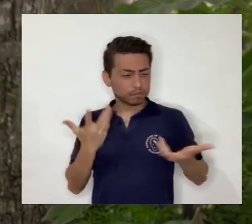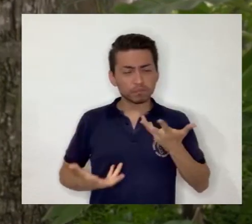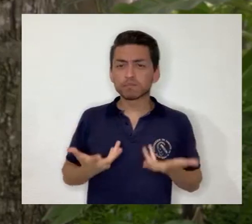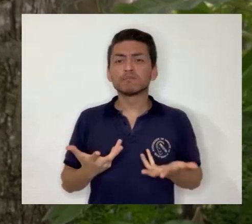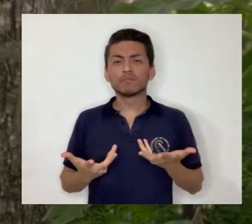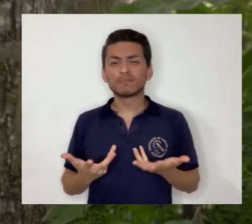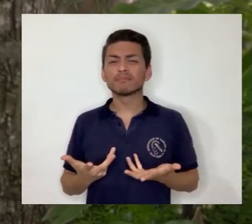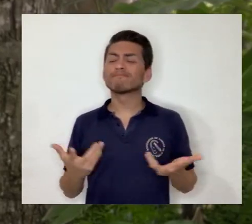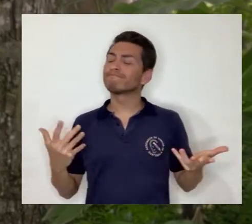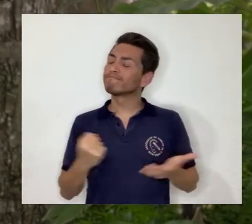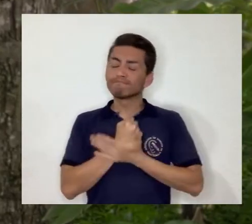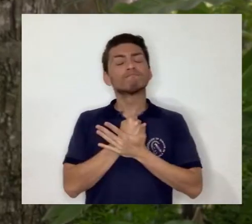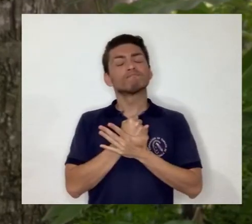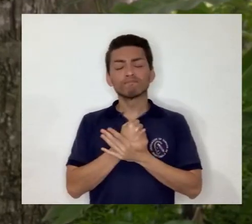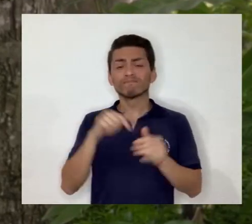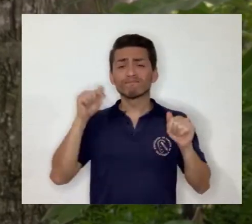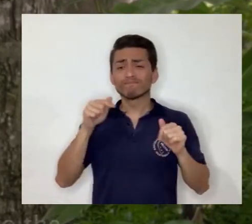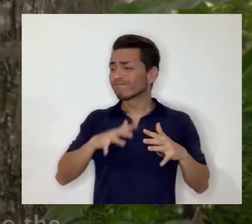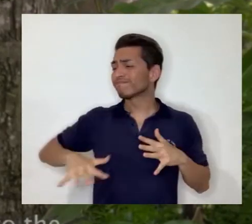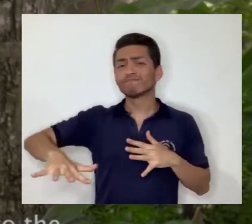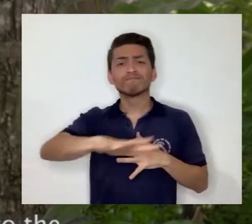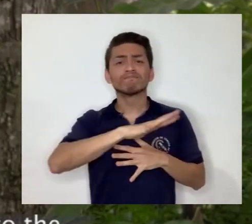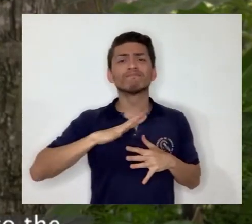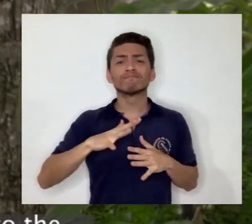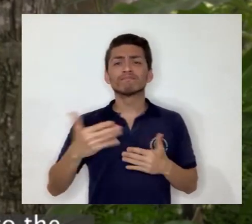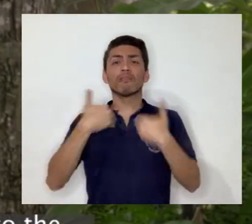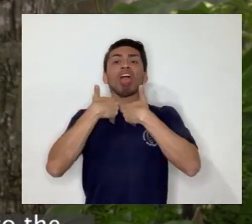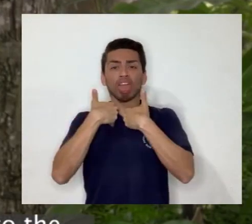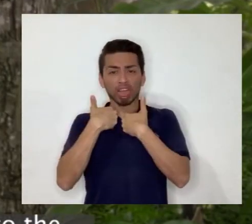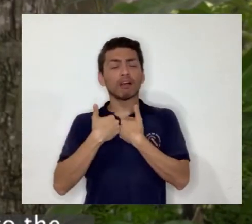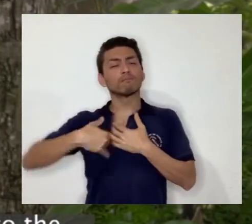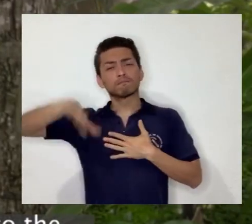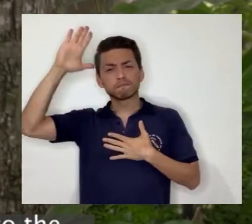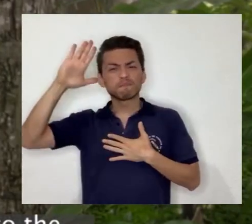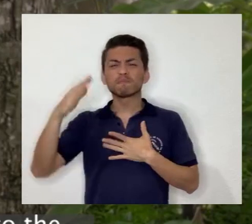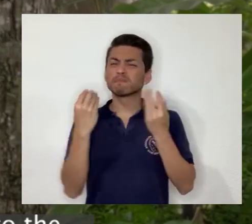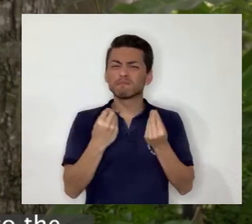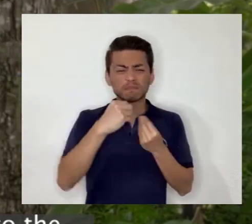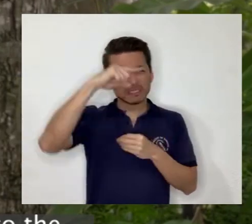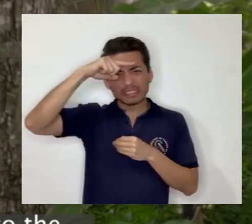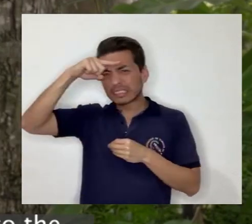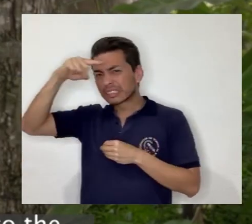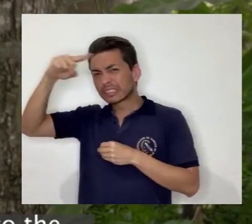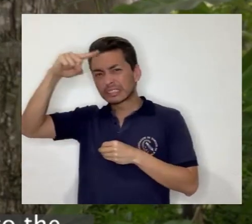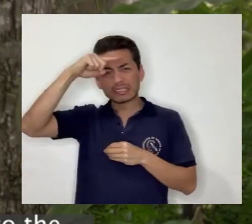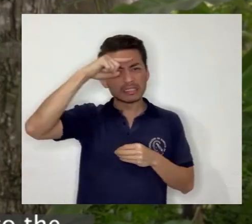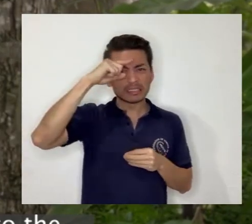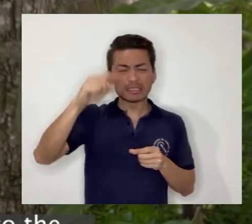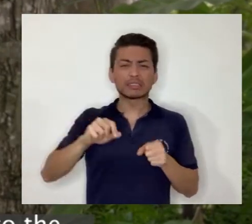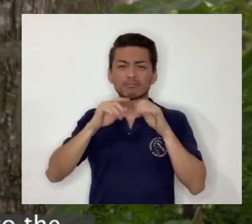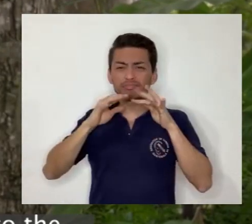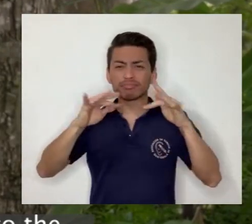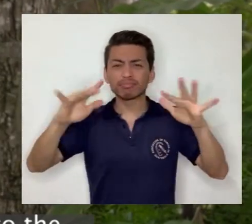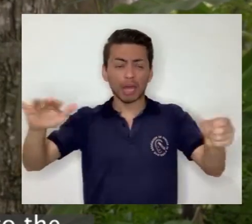and behavioural conditions. Unfortunately, this situation is more visible due